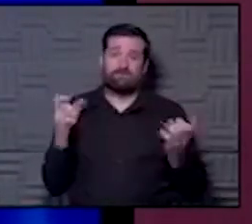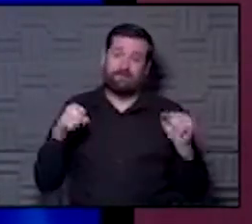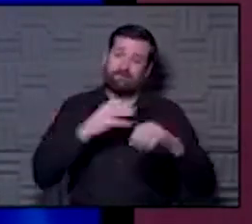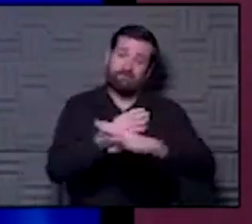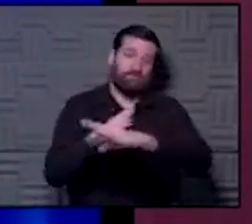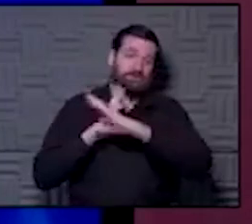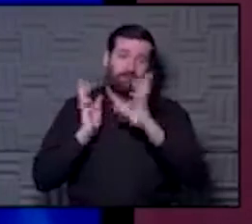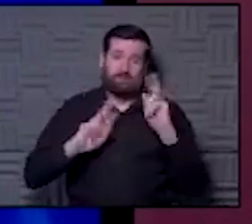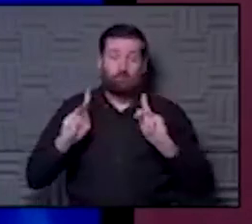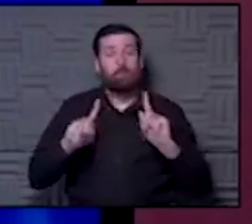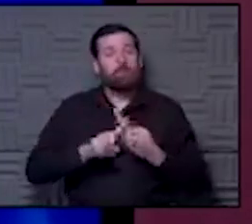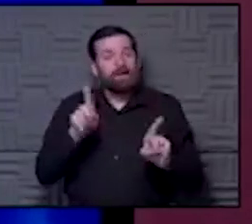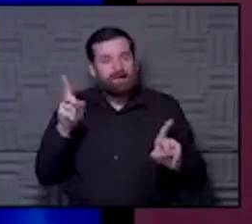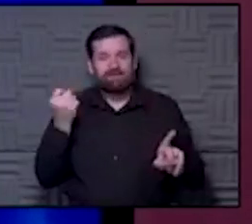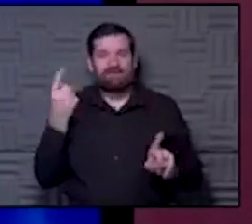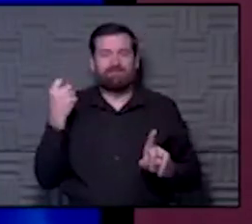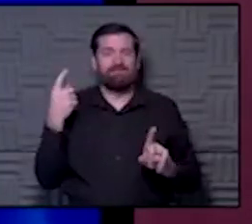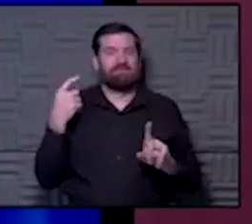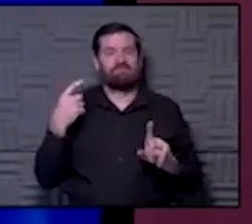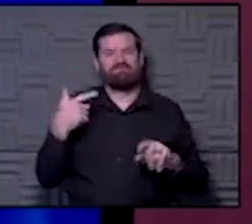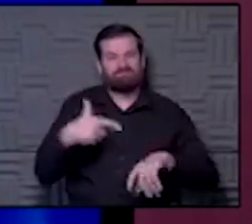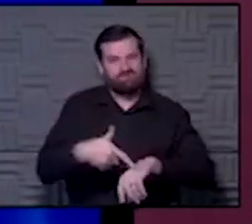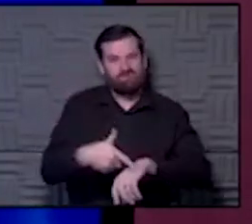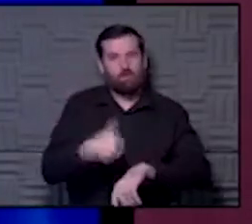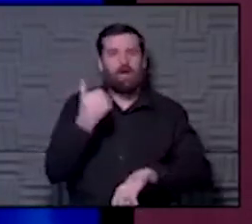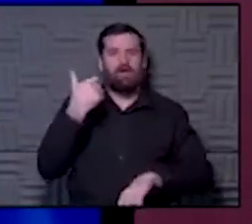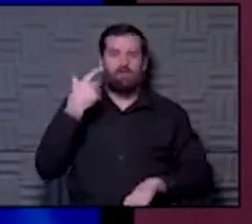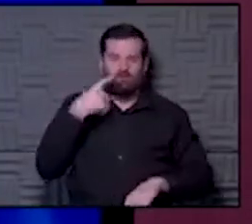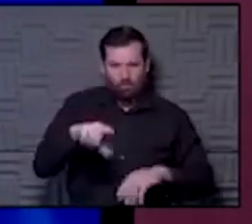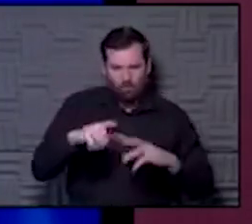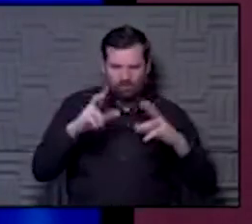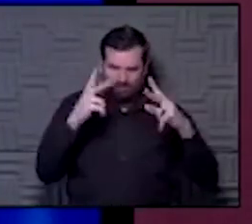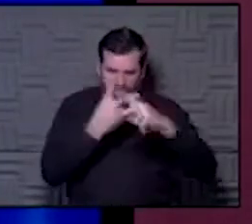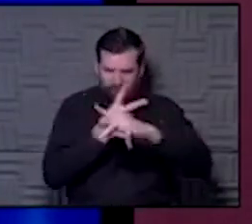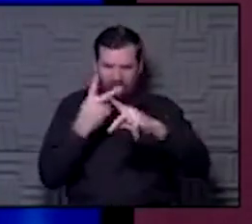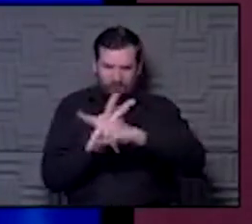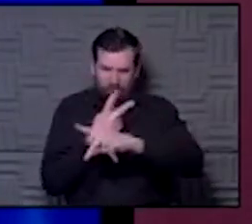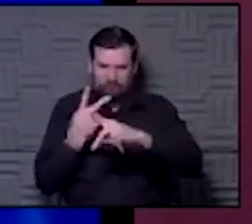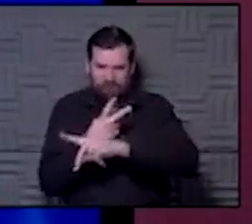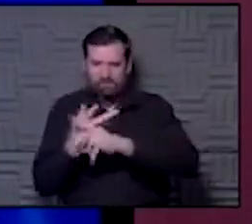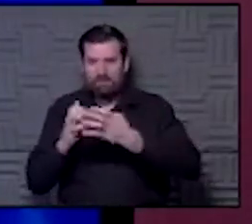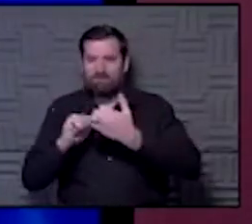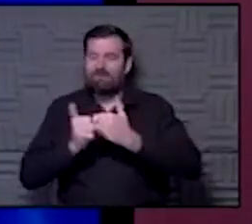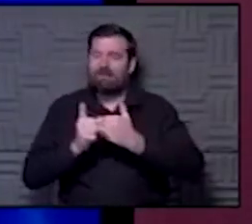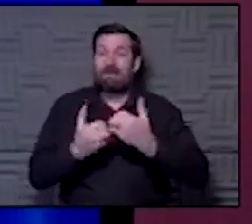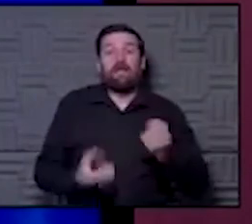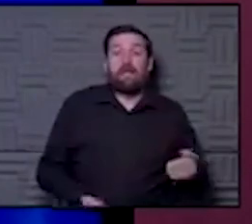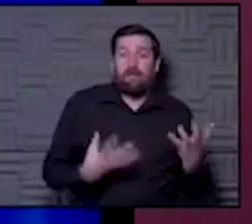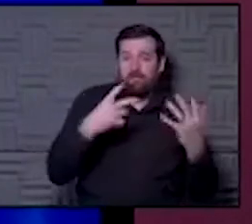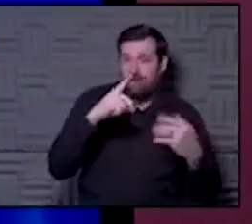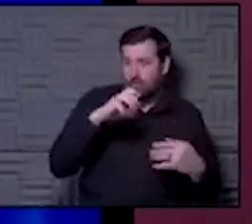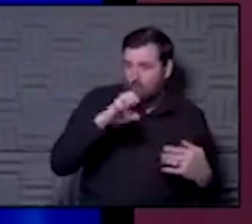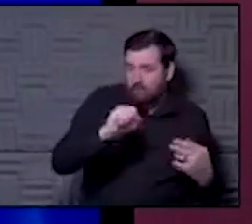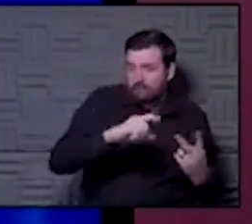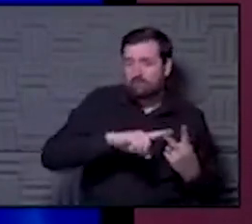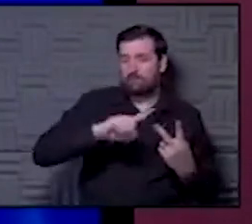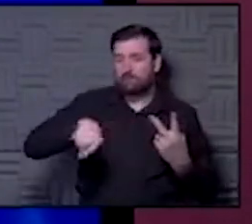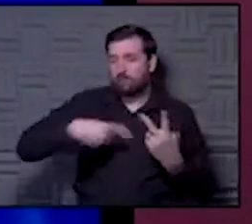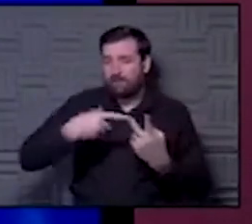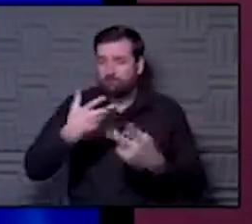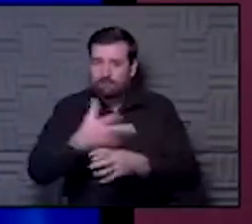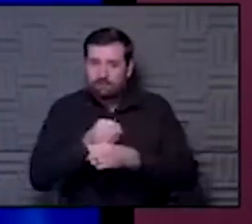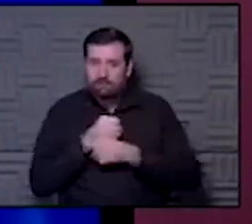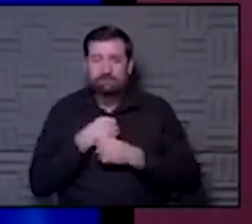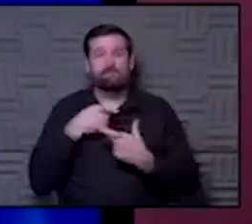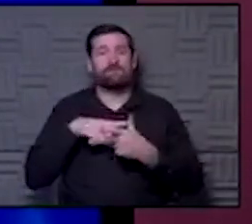protected. But I think it's just taking us a while to get through those logistics in order to know how much we're going to have, when we're going to have it, and